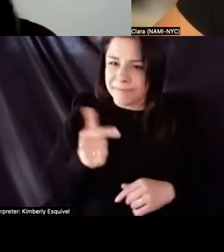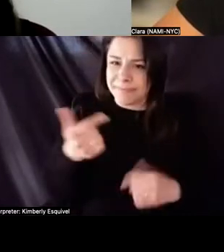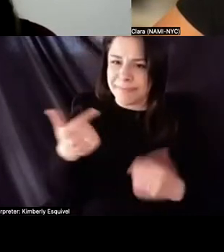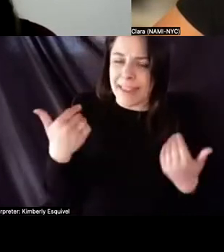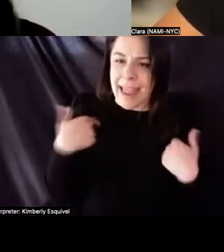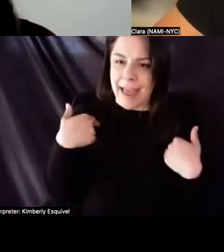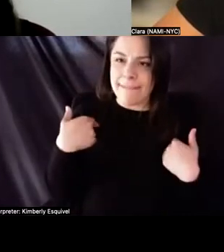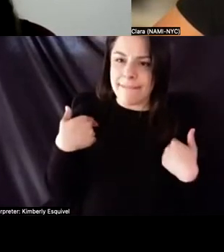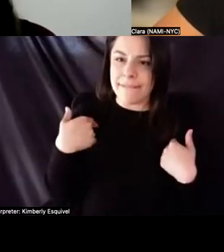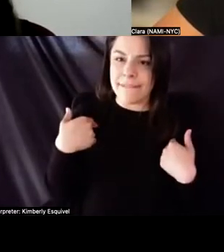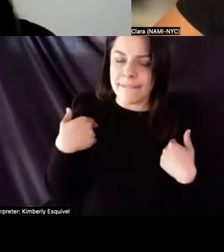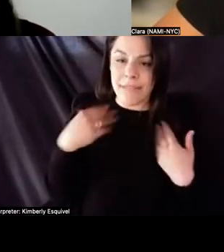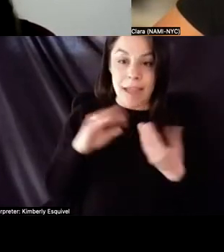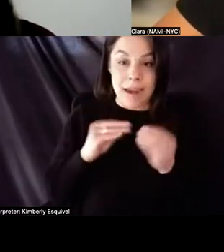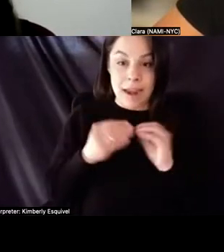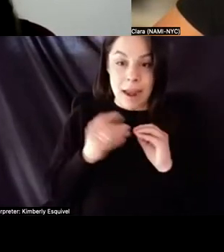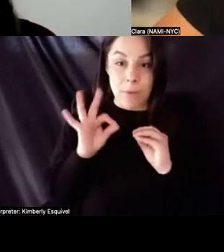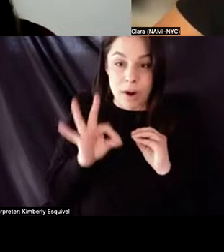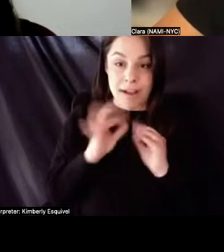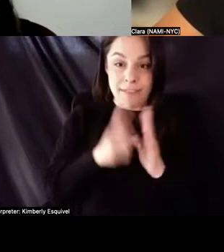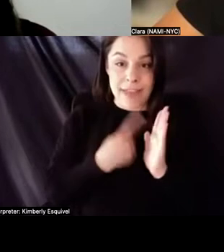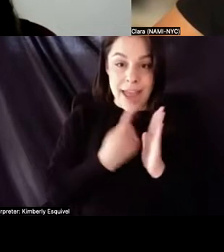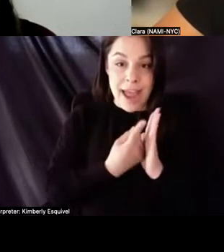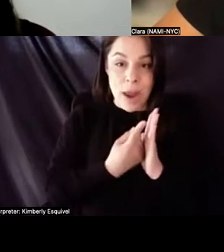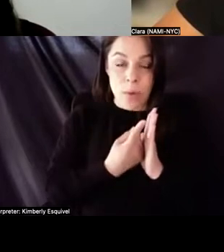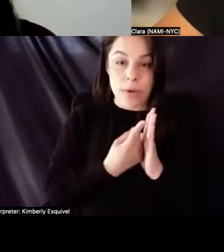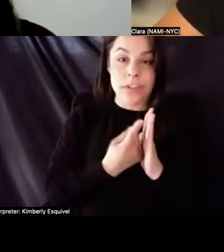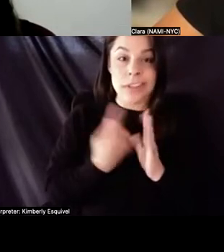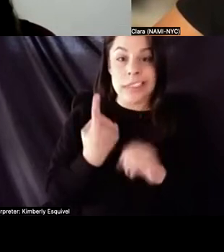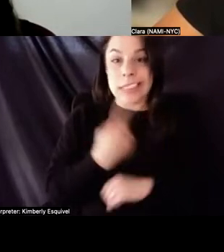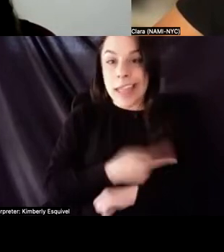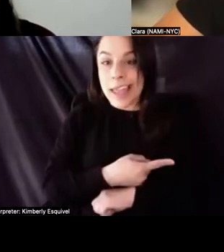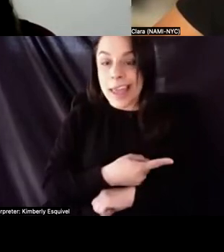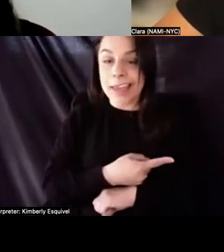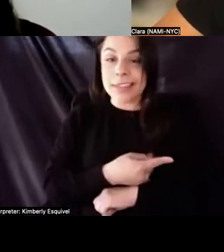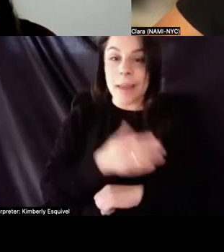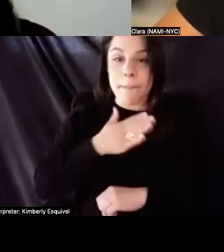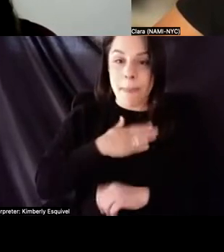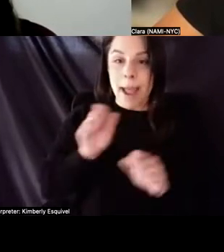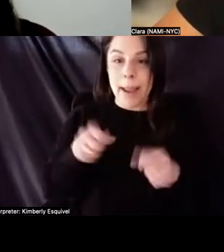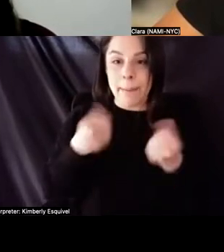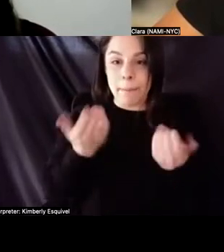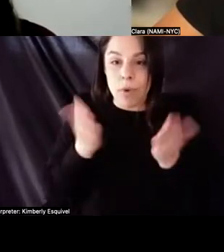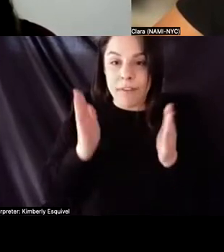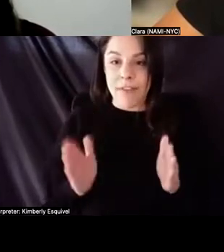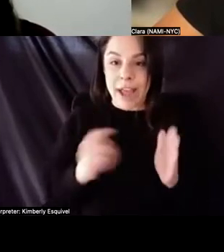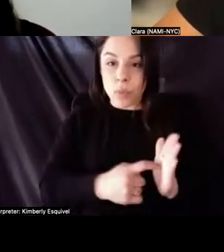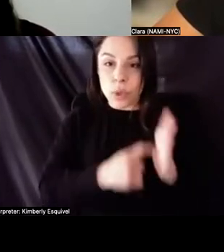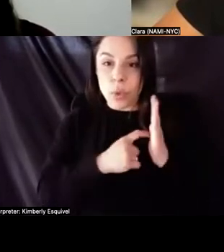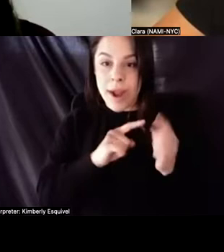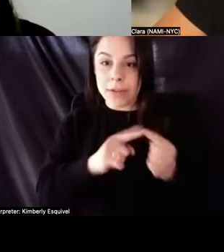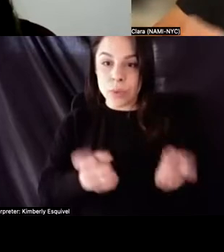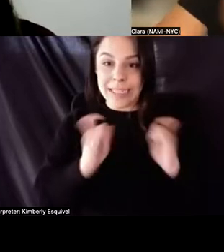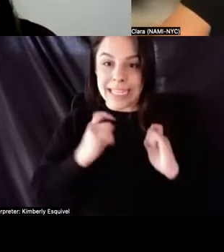set number of hours, days that they, my provider is obligated to give me.